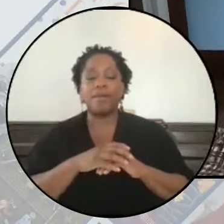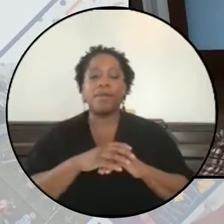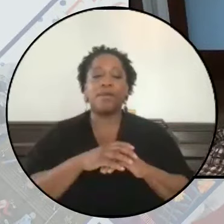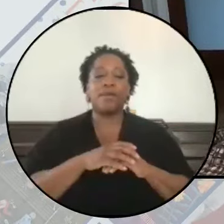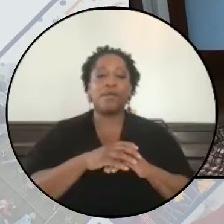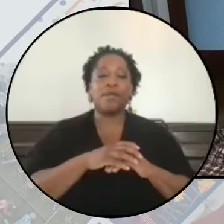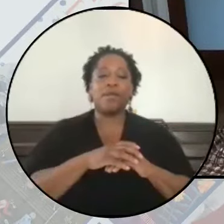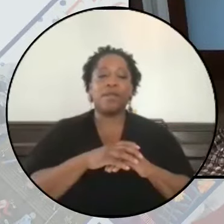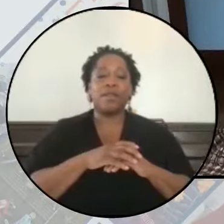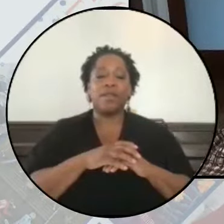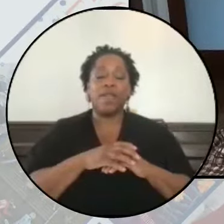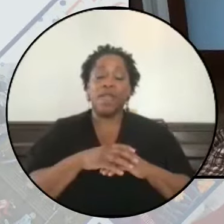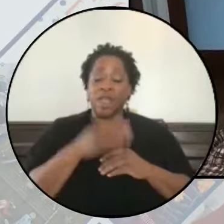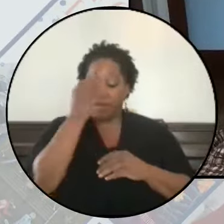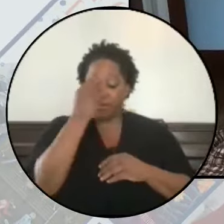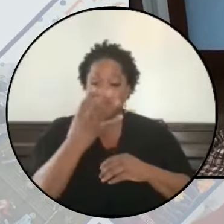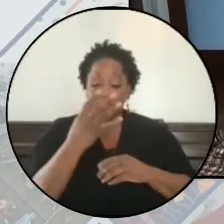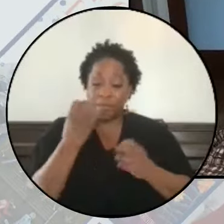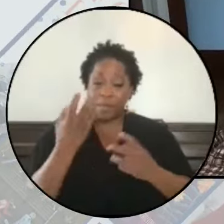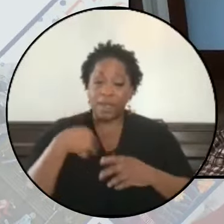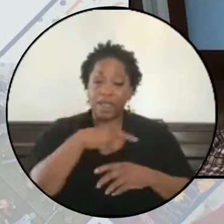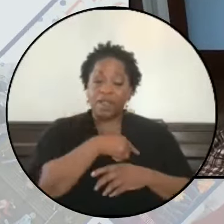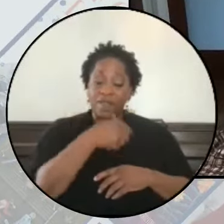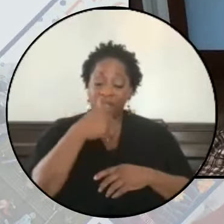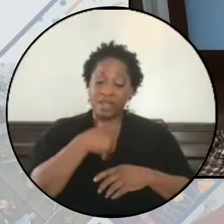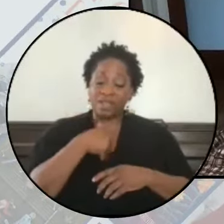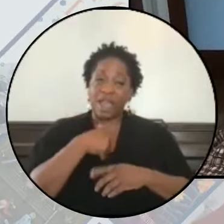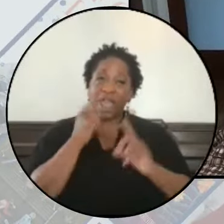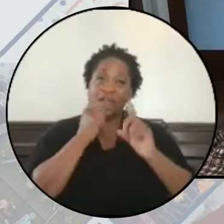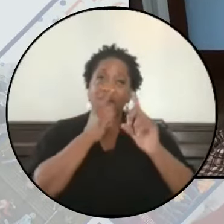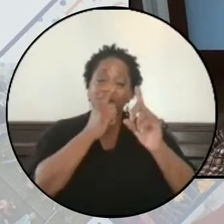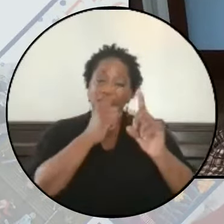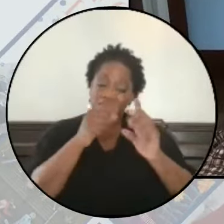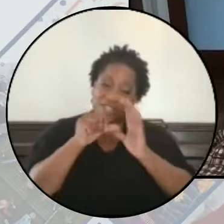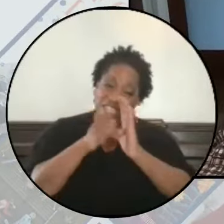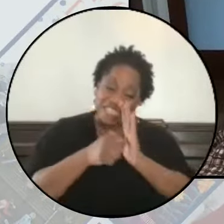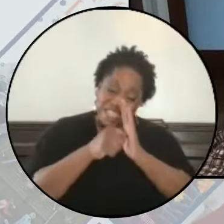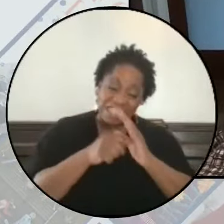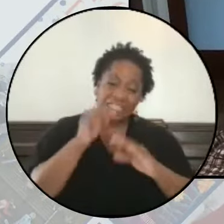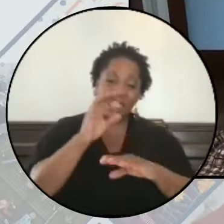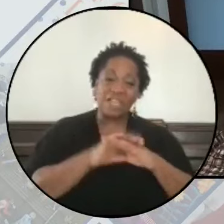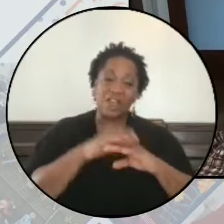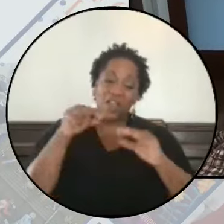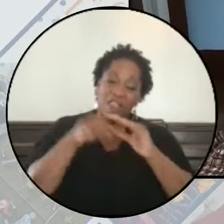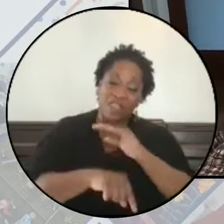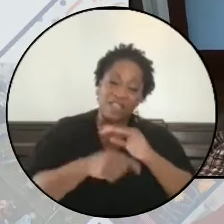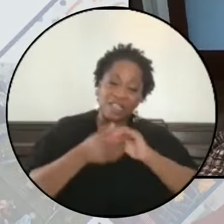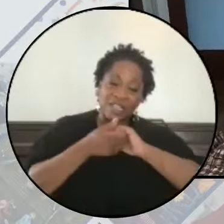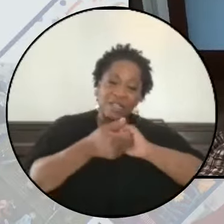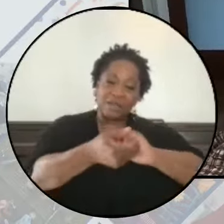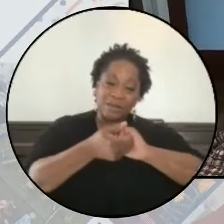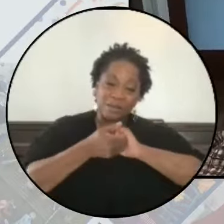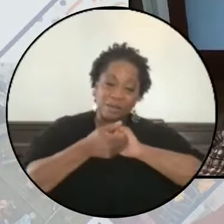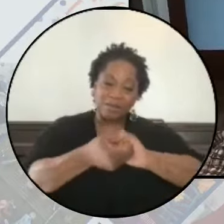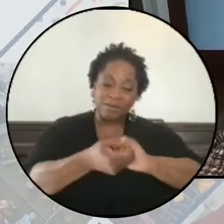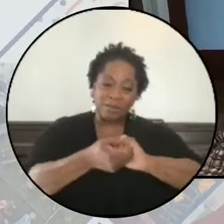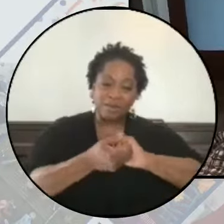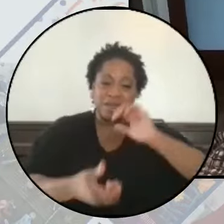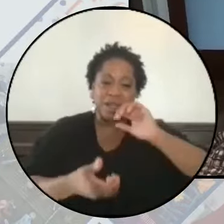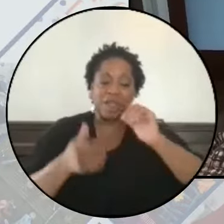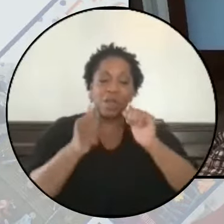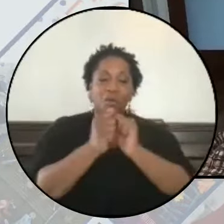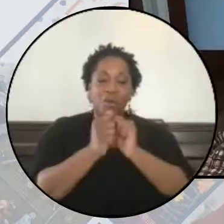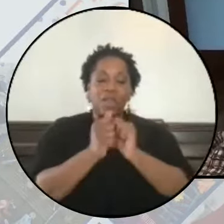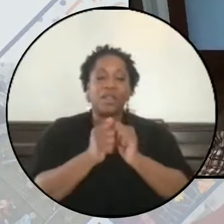And parenthetically, I should say that many of us have long insisted on the deep kinship between Zionism and